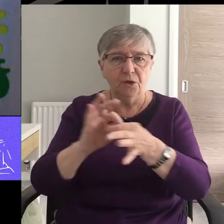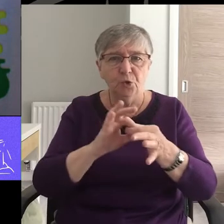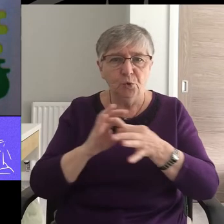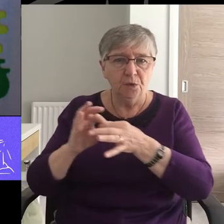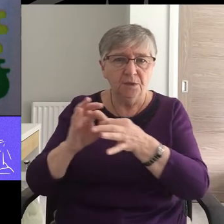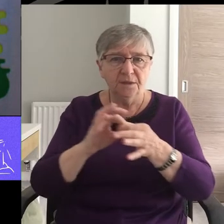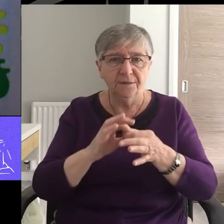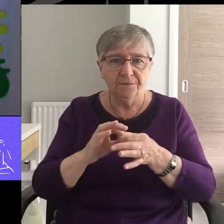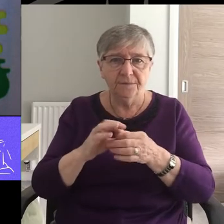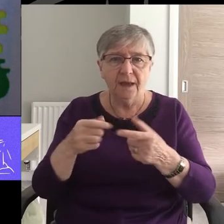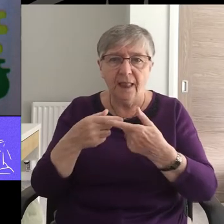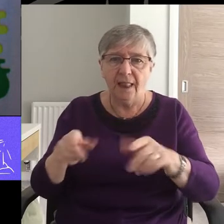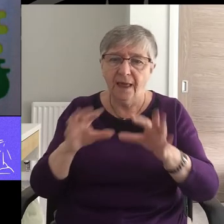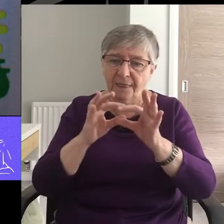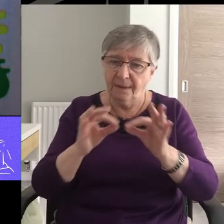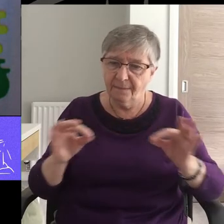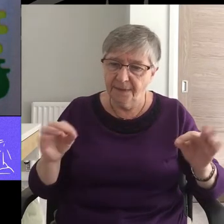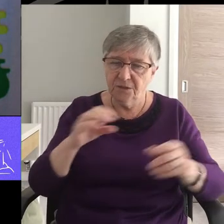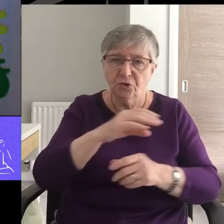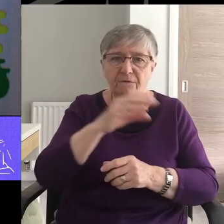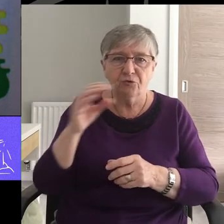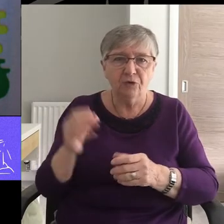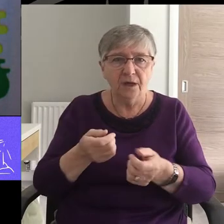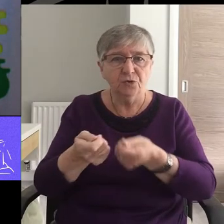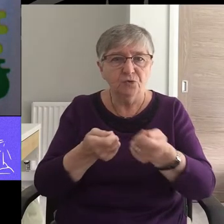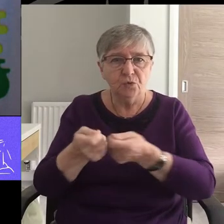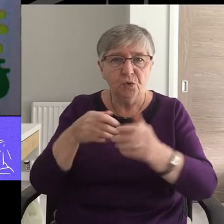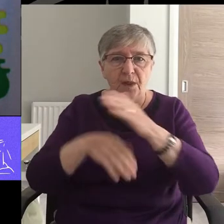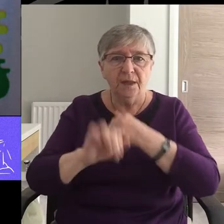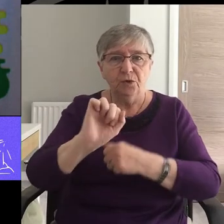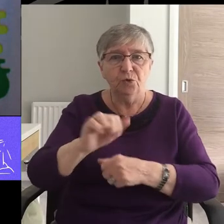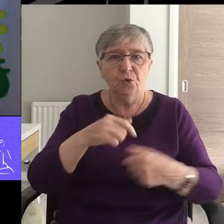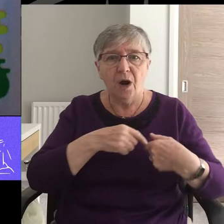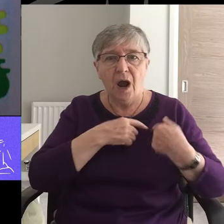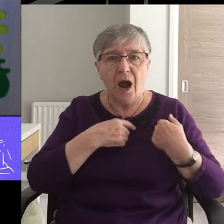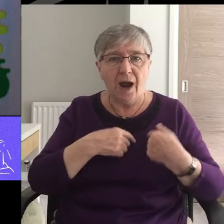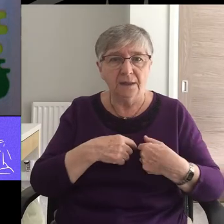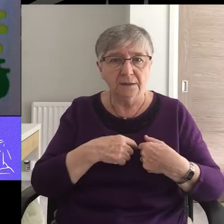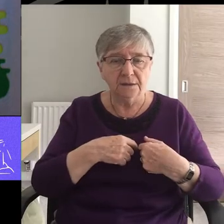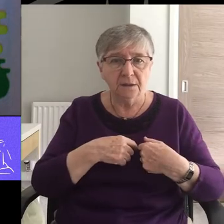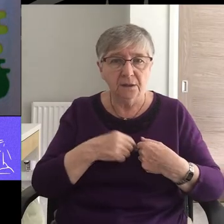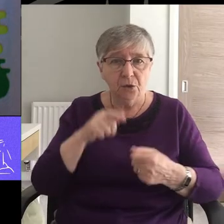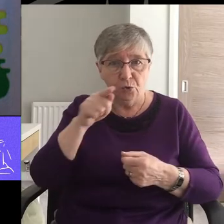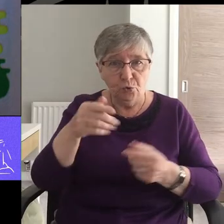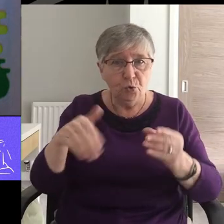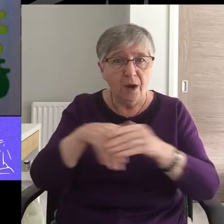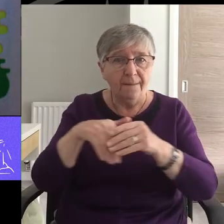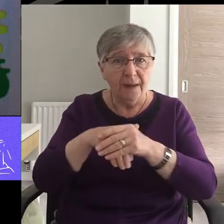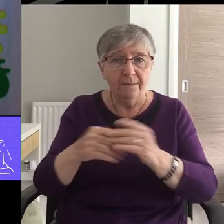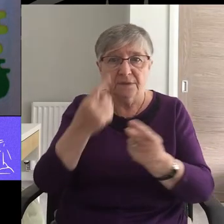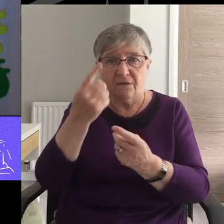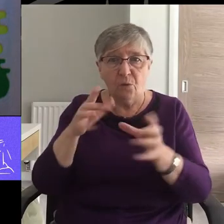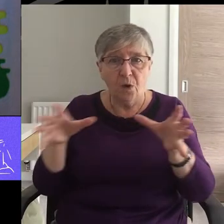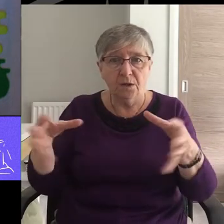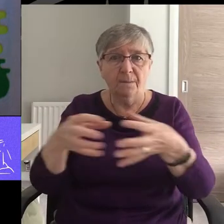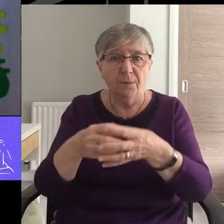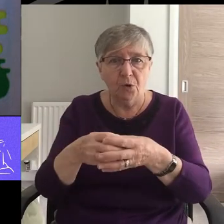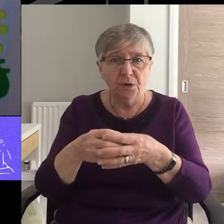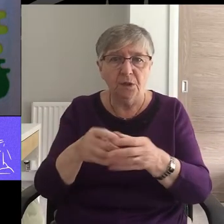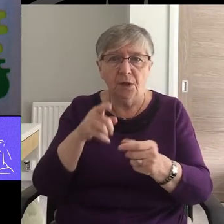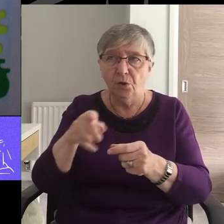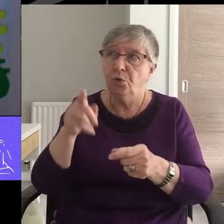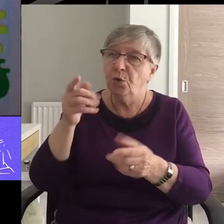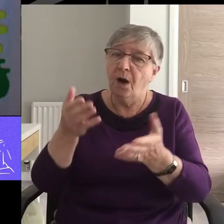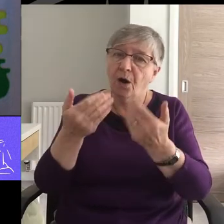Let the peace of Christ rule in your hearts, since as members of one body you were called to peace.